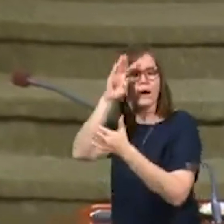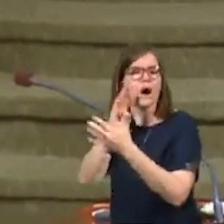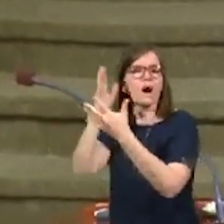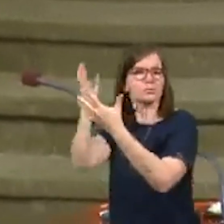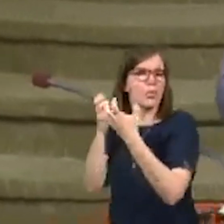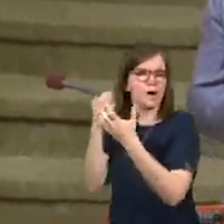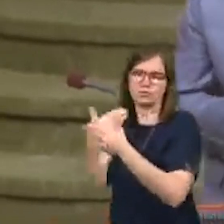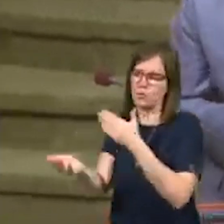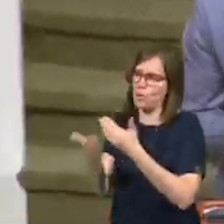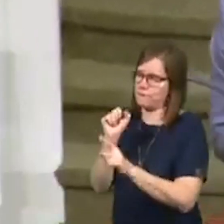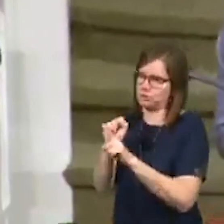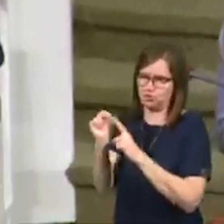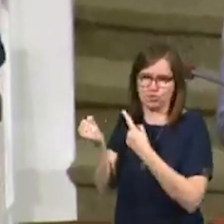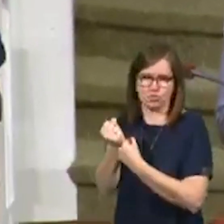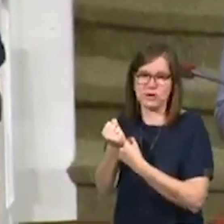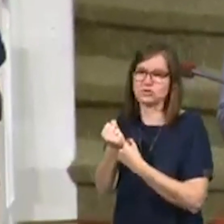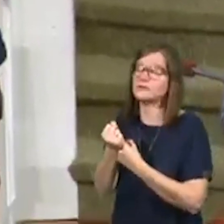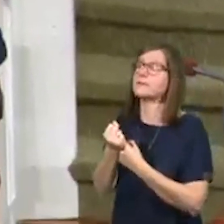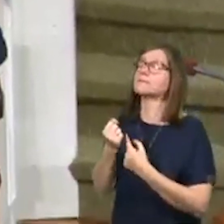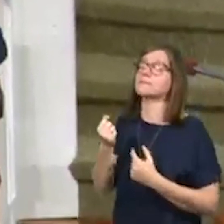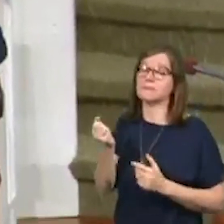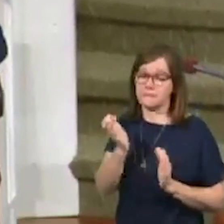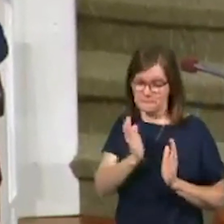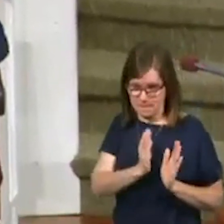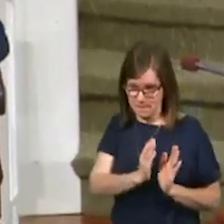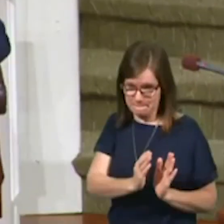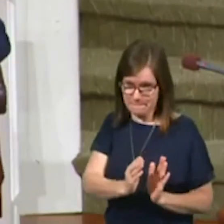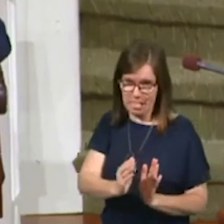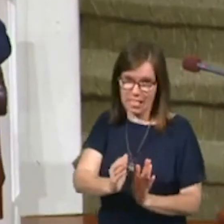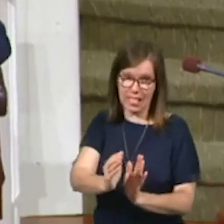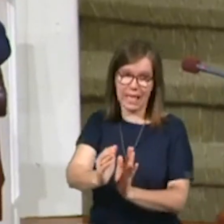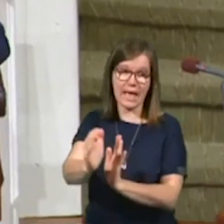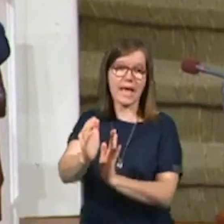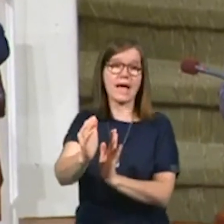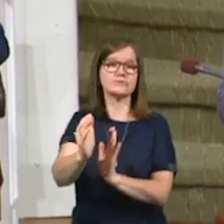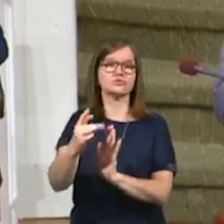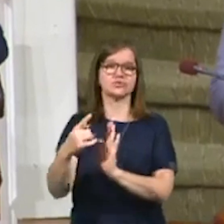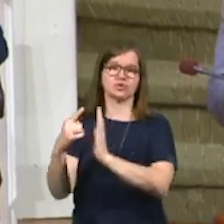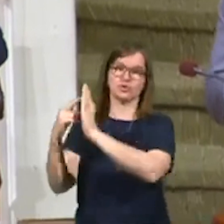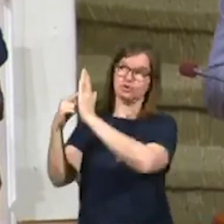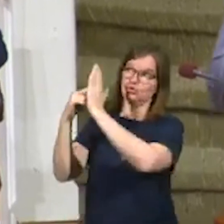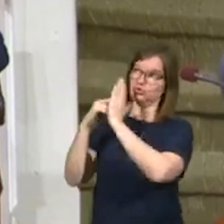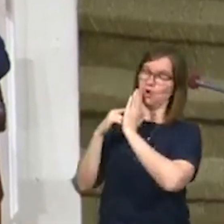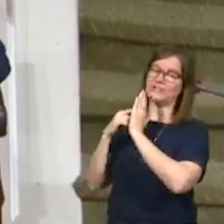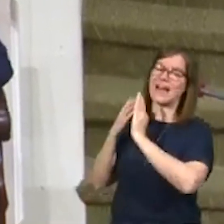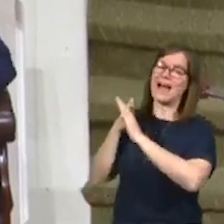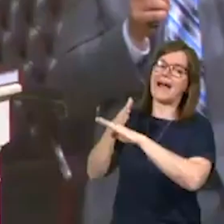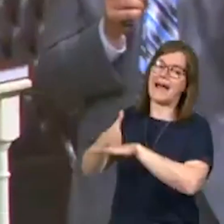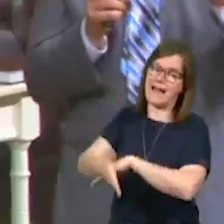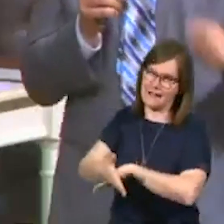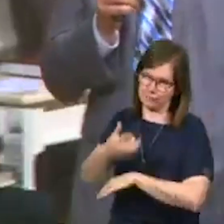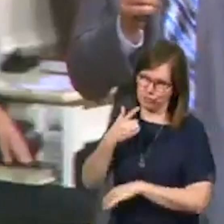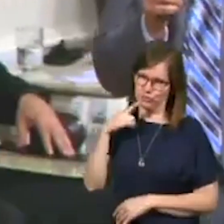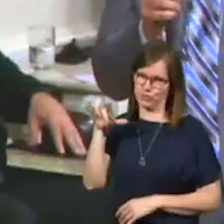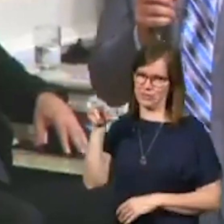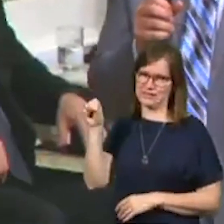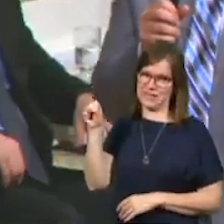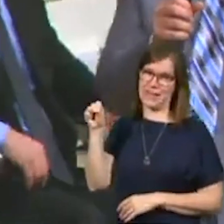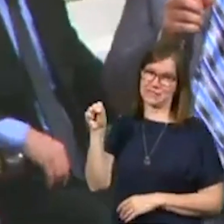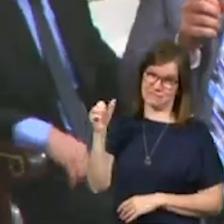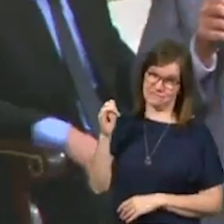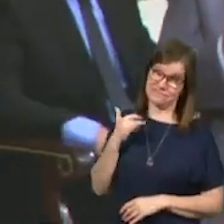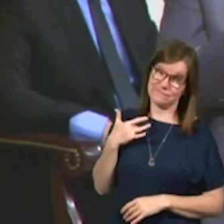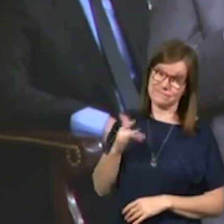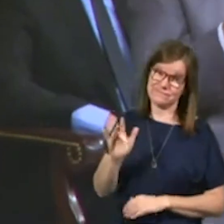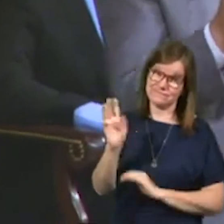in whatever situation I'm in. The plan is revealed after we say yes. Typically, that's how the will of God works.